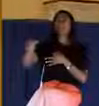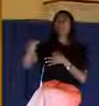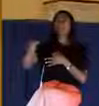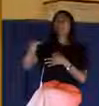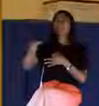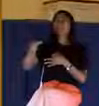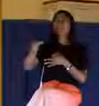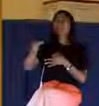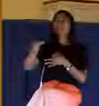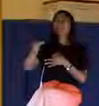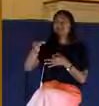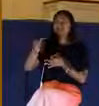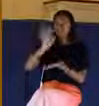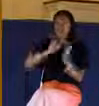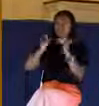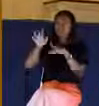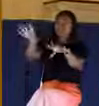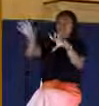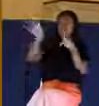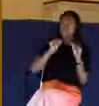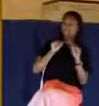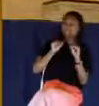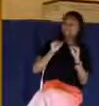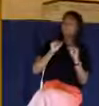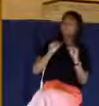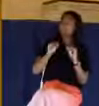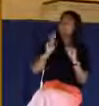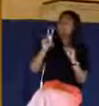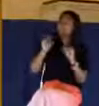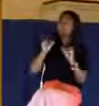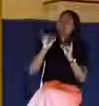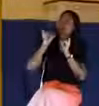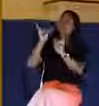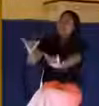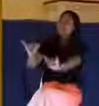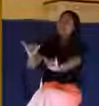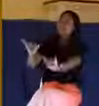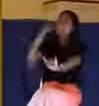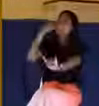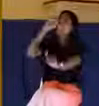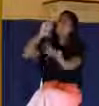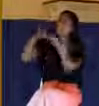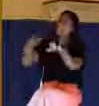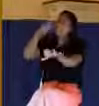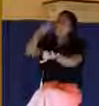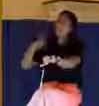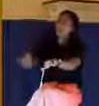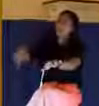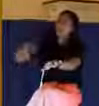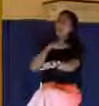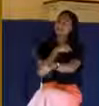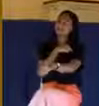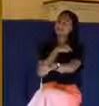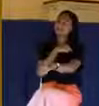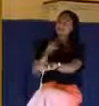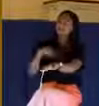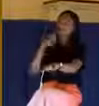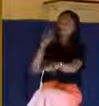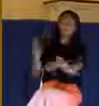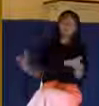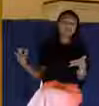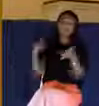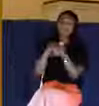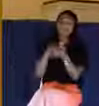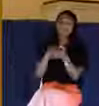And he did not come down because he was dying for us. We see again